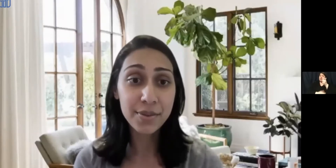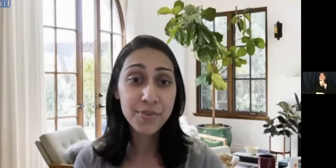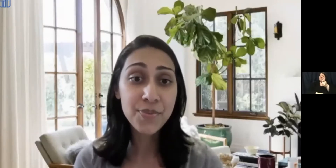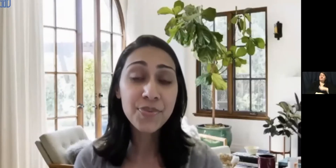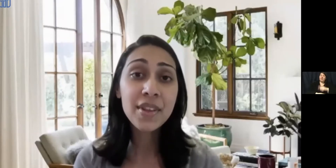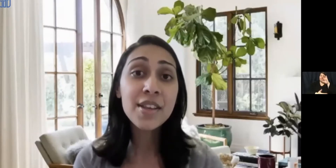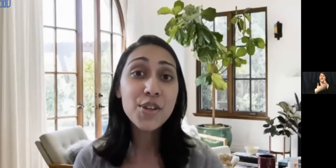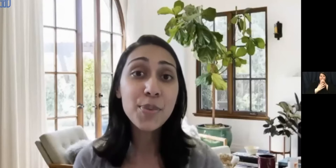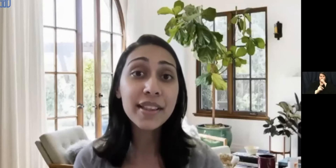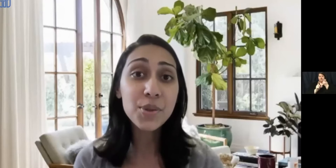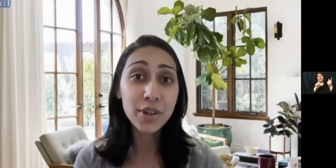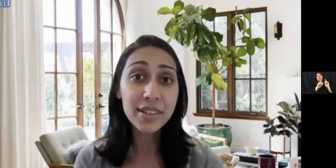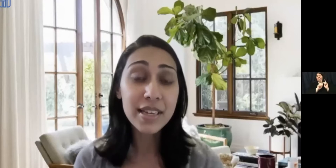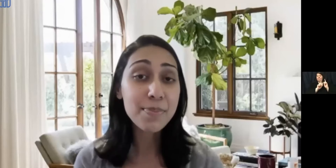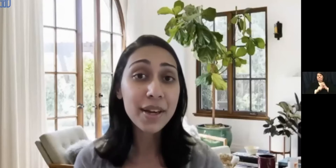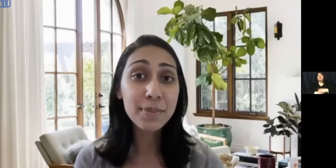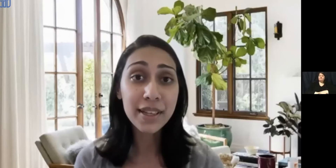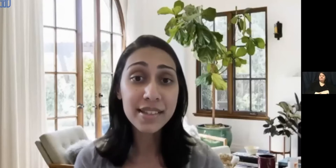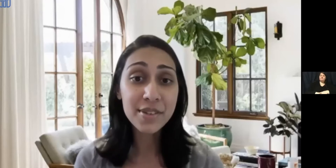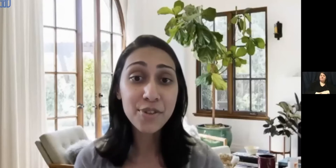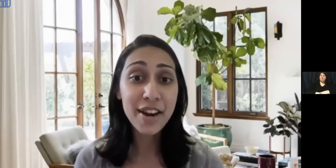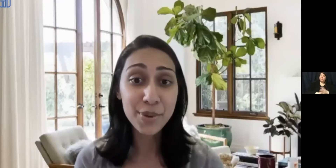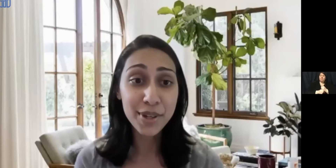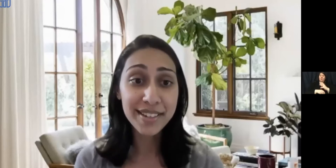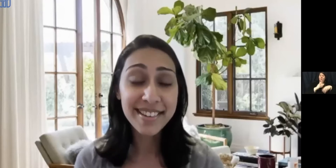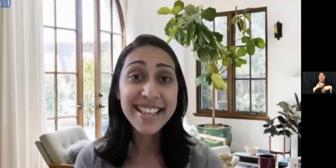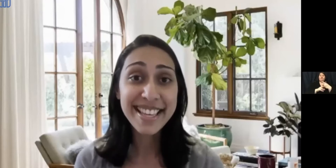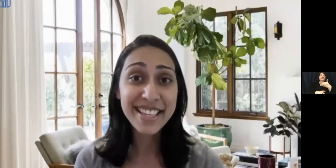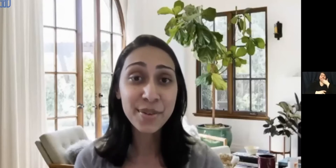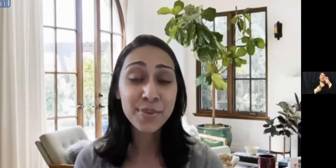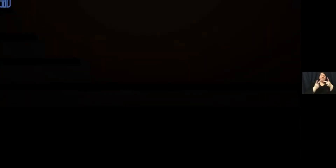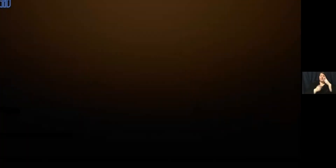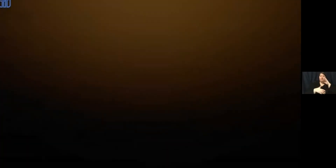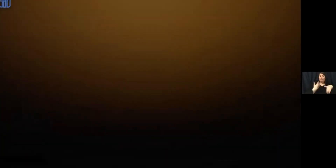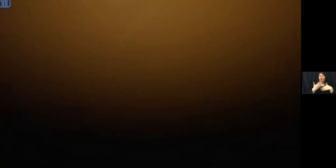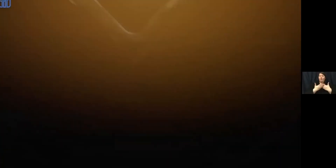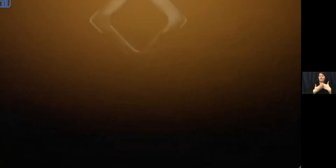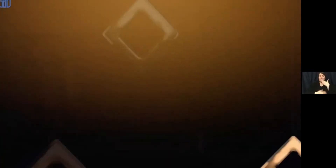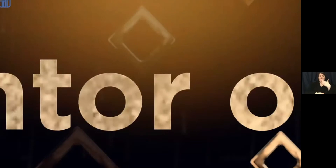next to you. You make this world a better place for everyone. Thank you.